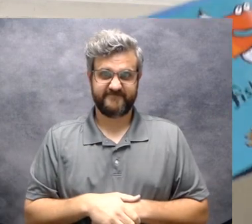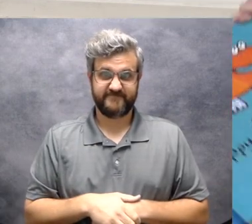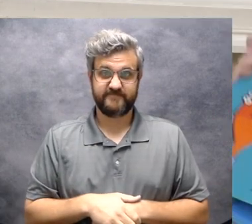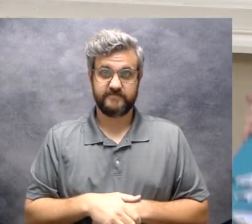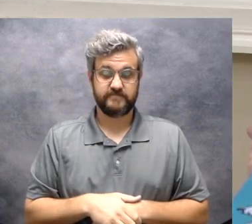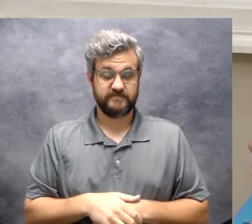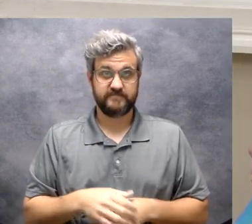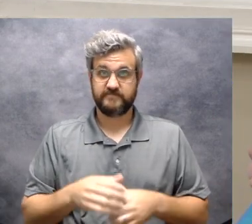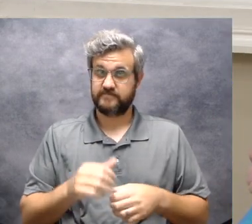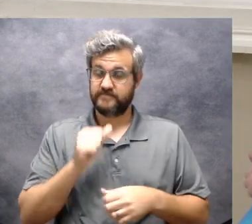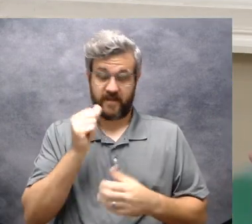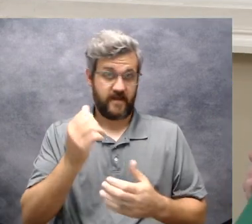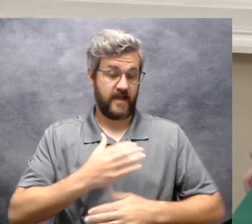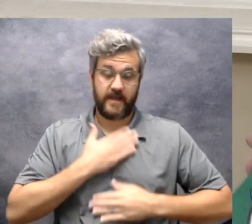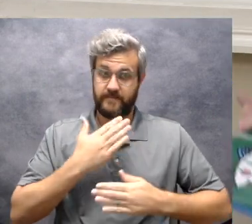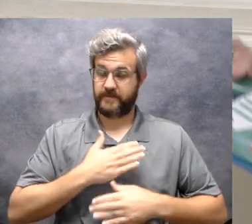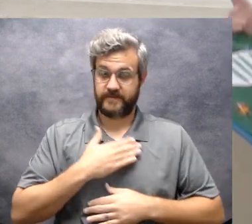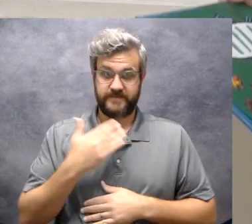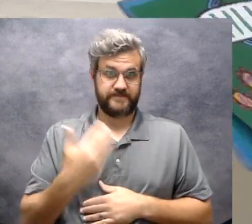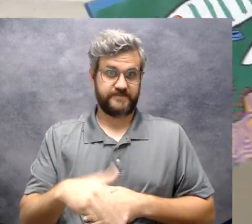He's definitely not happy.